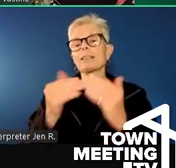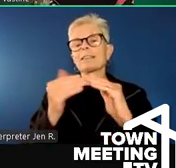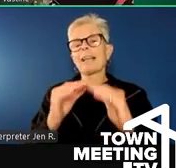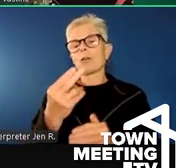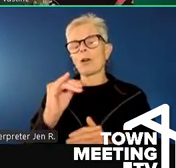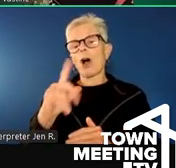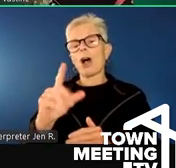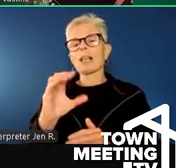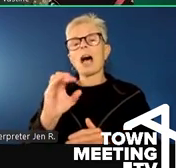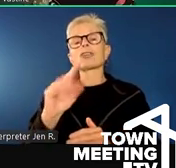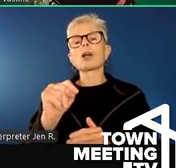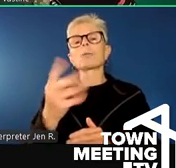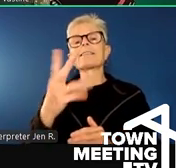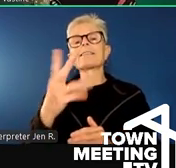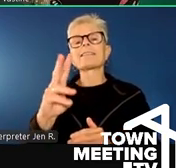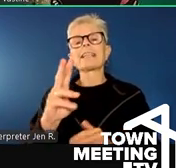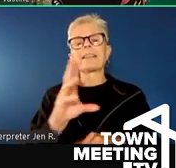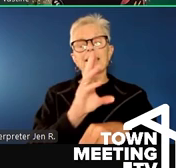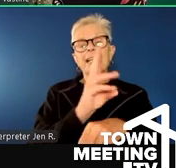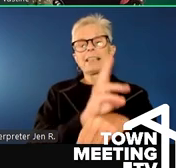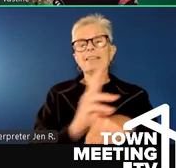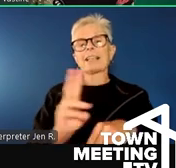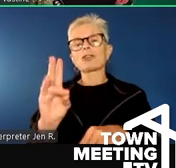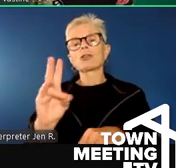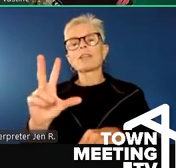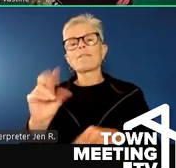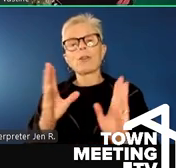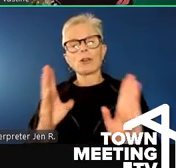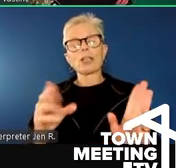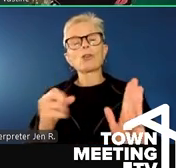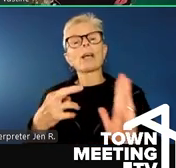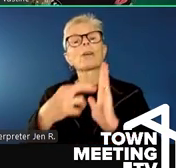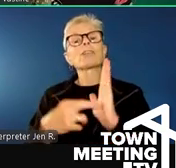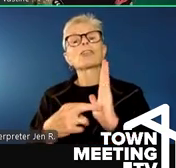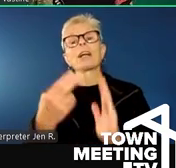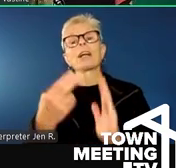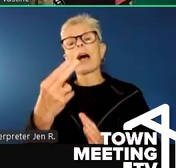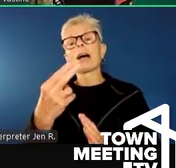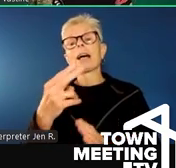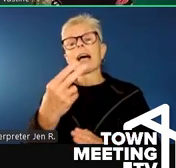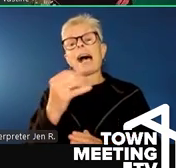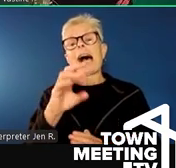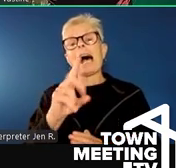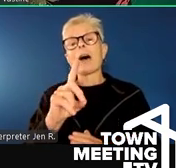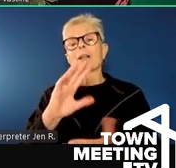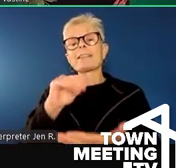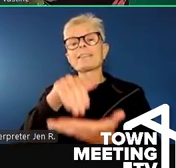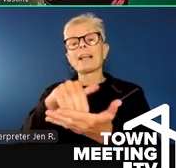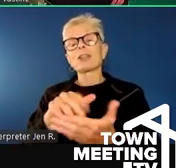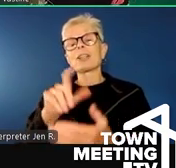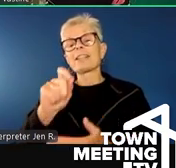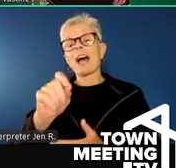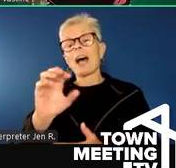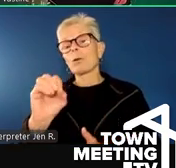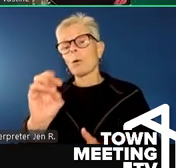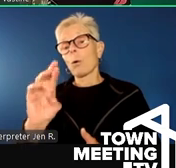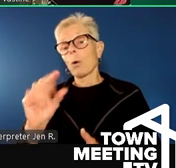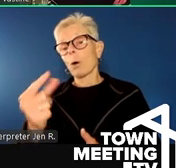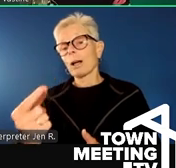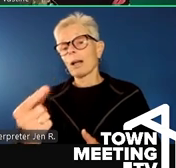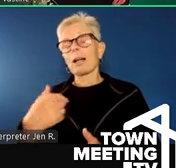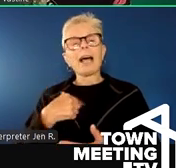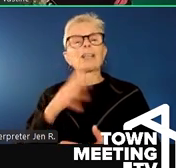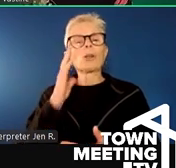16th from 6 to 7 30. And you can register at howardcenter.org. And I imagine you will be seeing some email